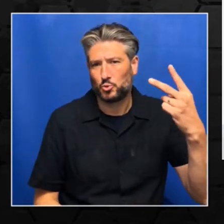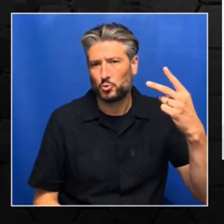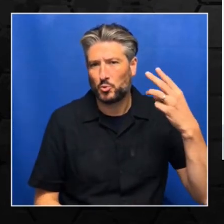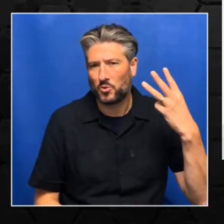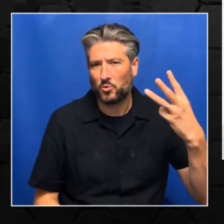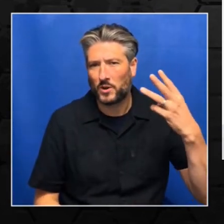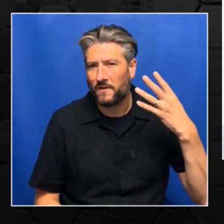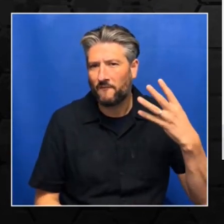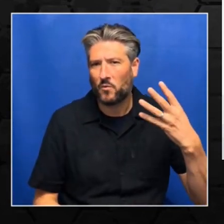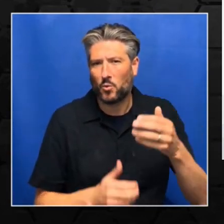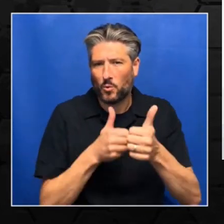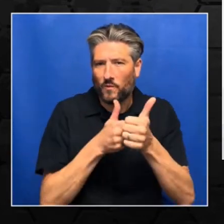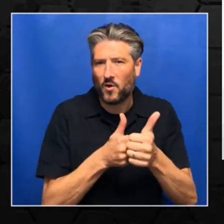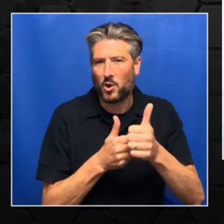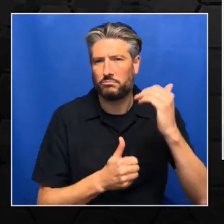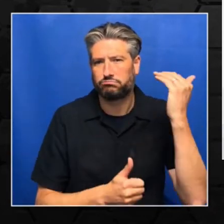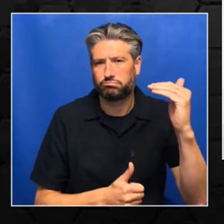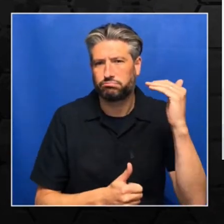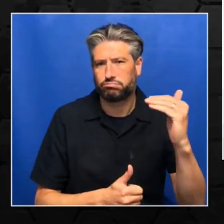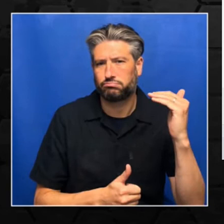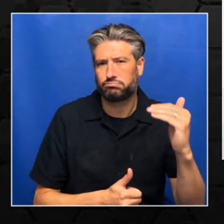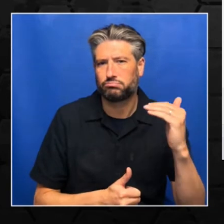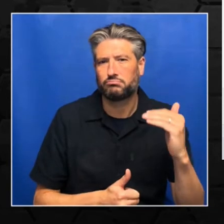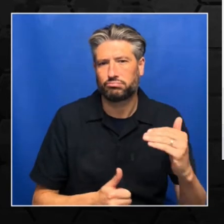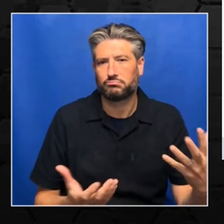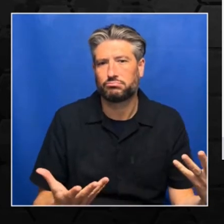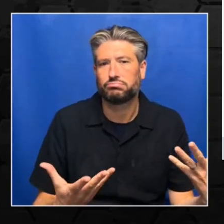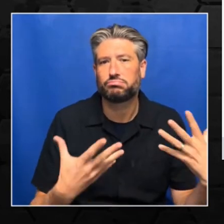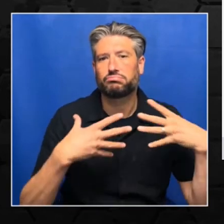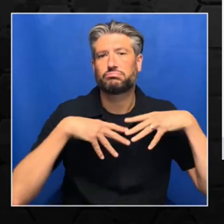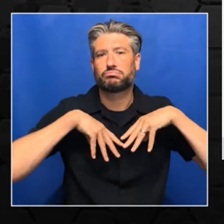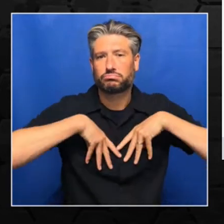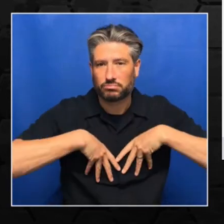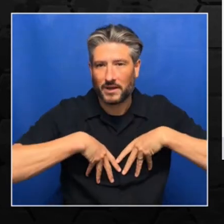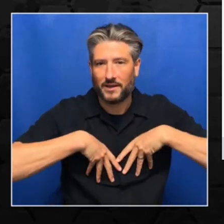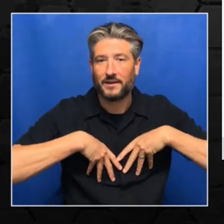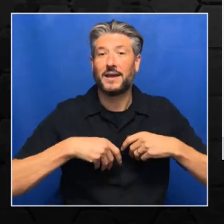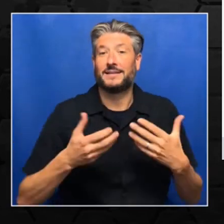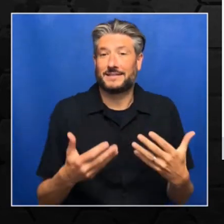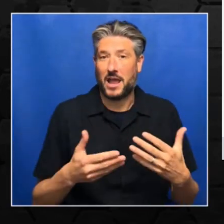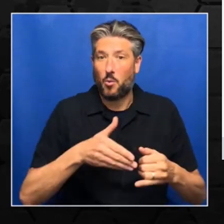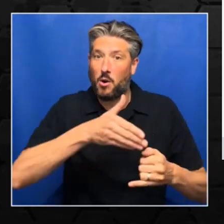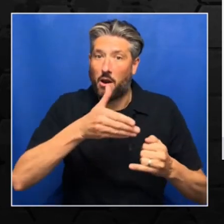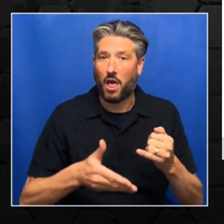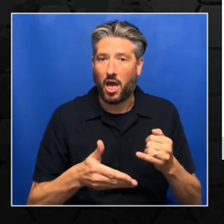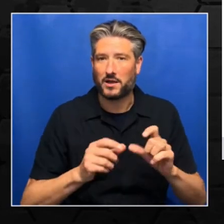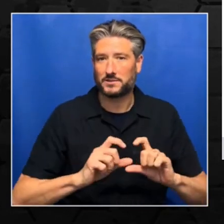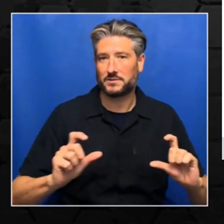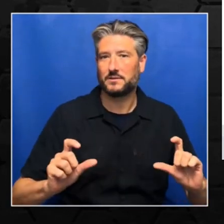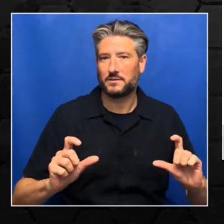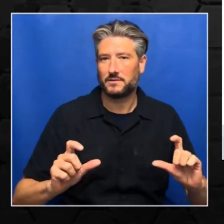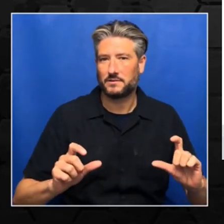So your understanding will be very good when you reach the final unit. So let me show you the final unit.